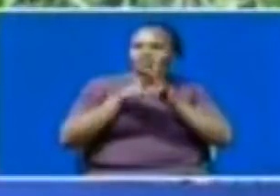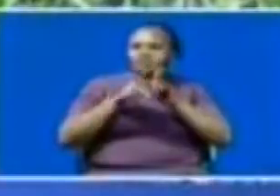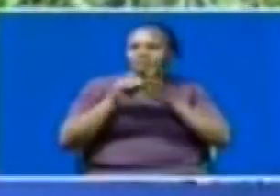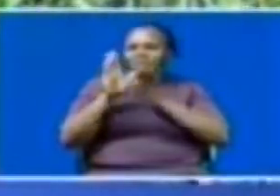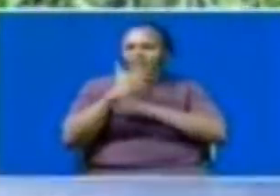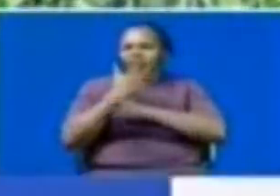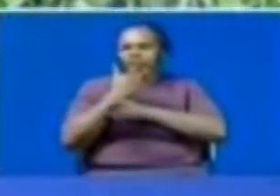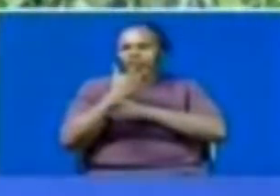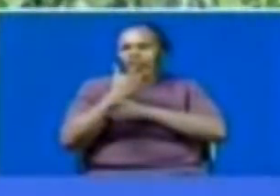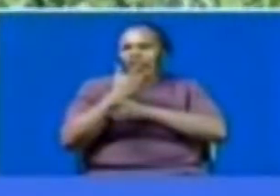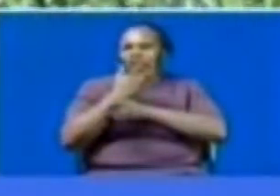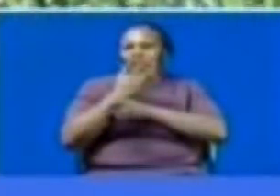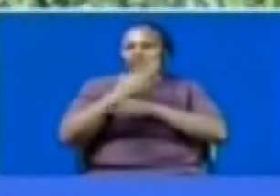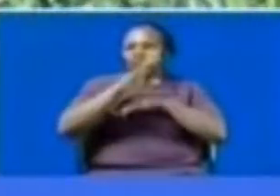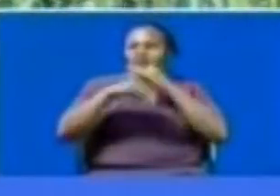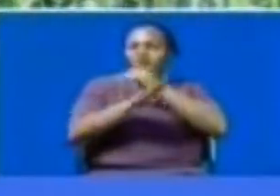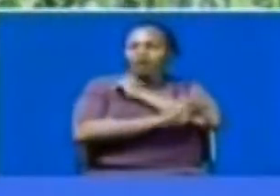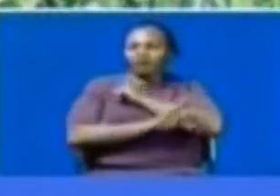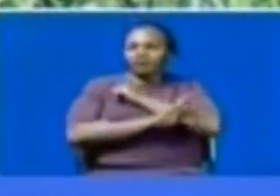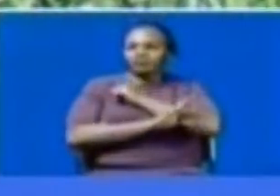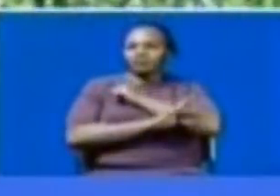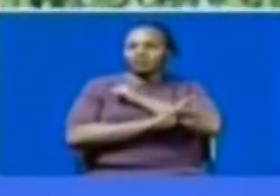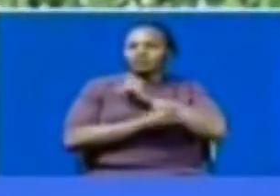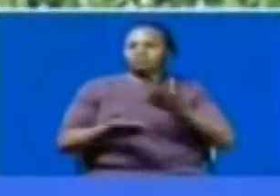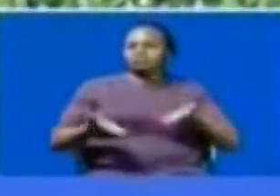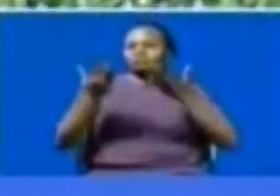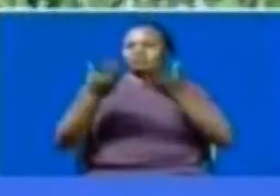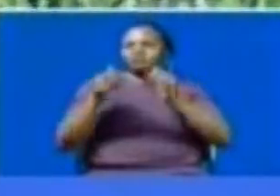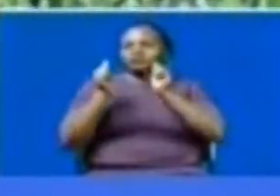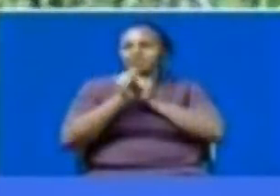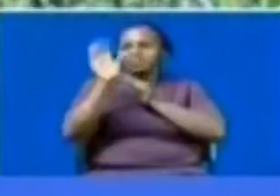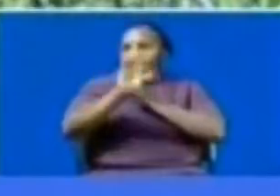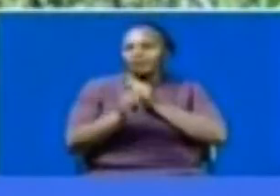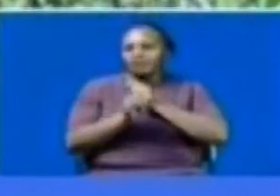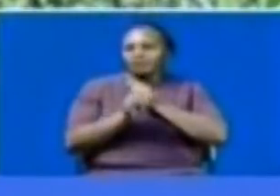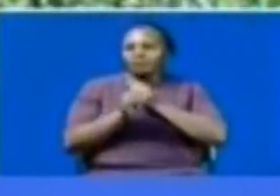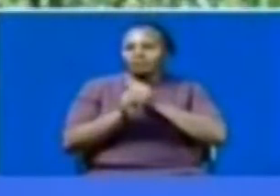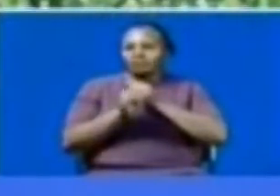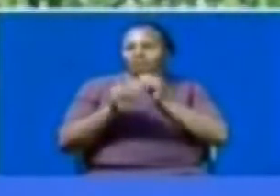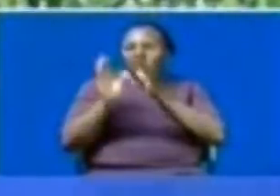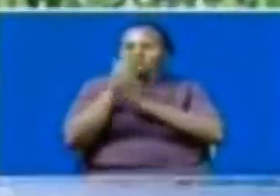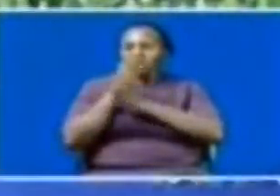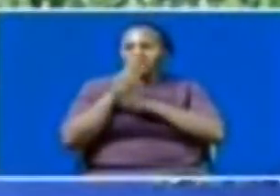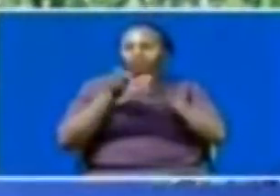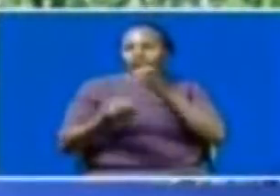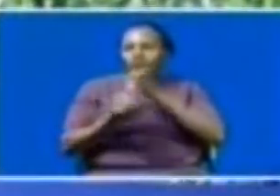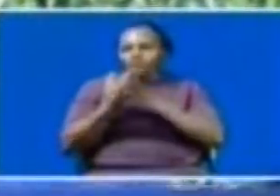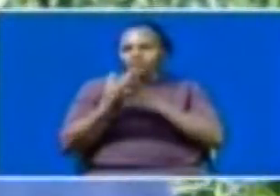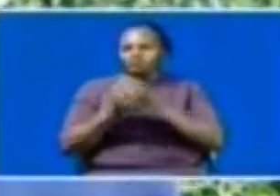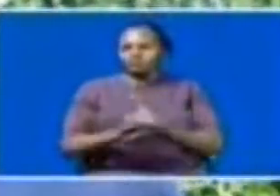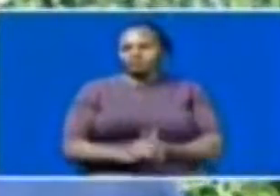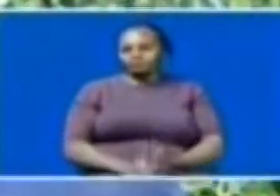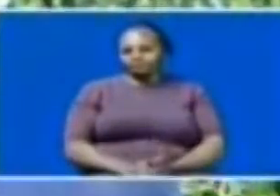afforestation while the whole nation gears towards raising at least 10% minimum forest cover. Mark